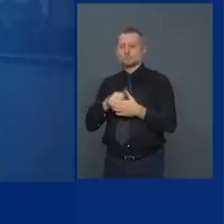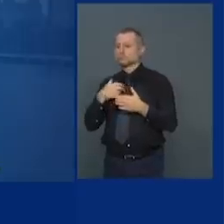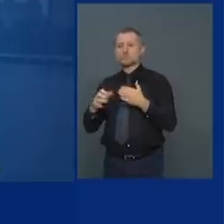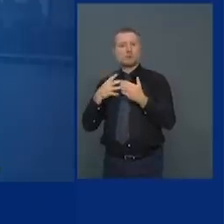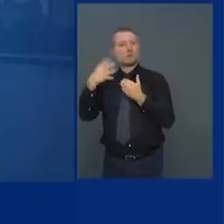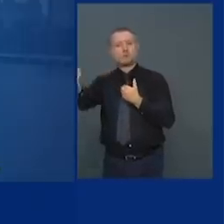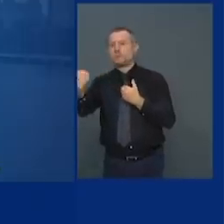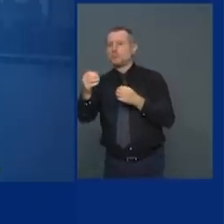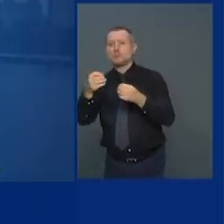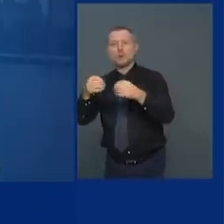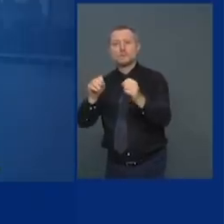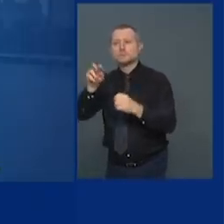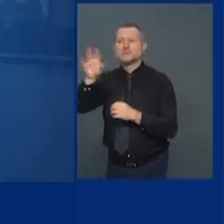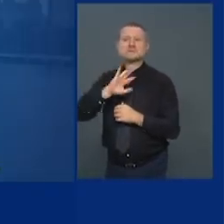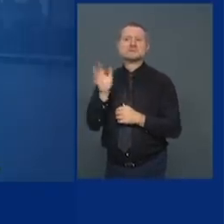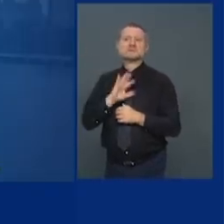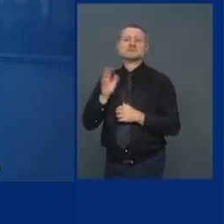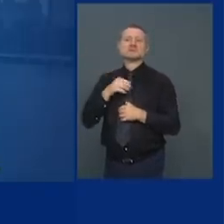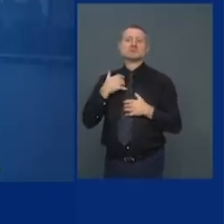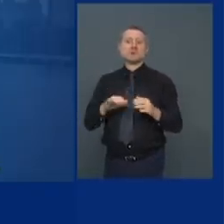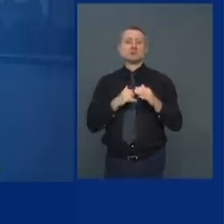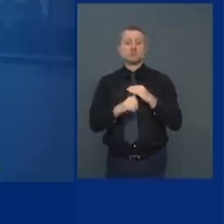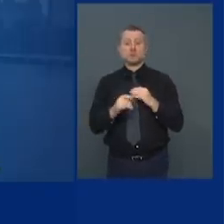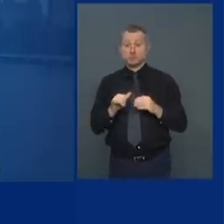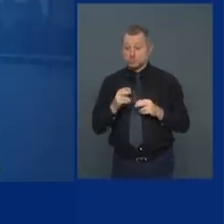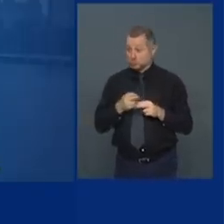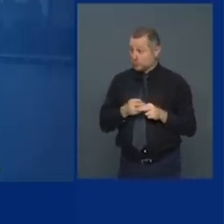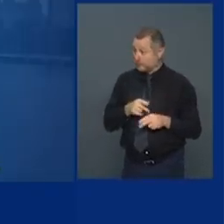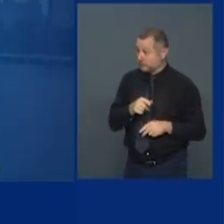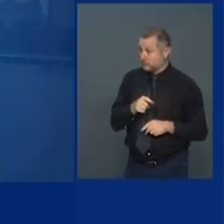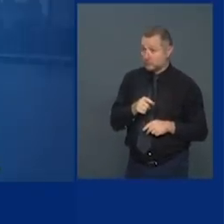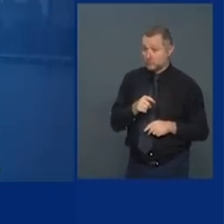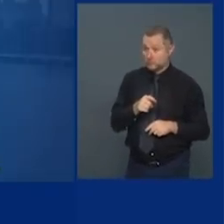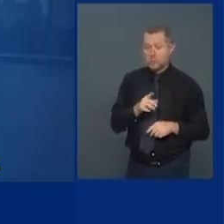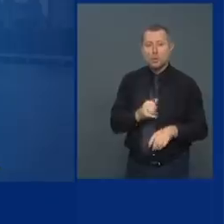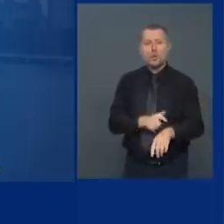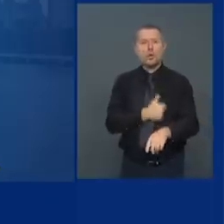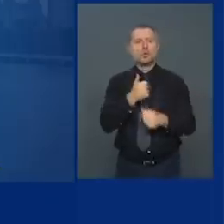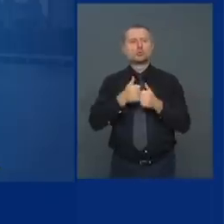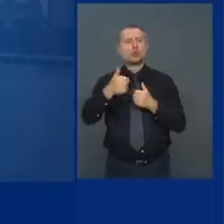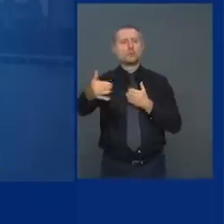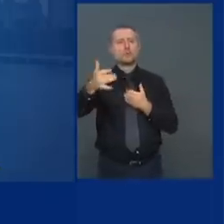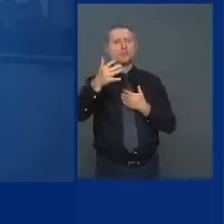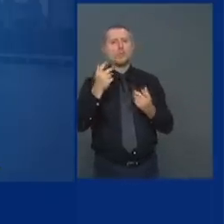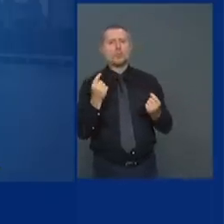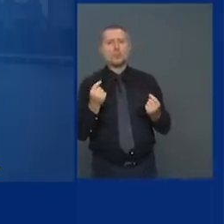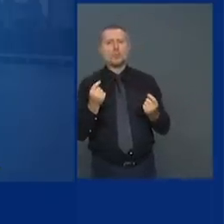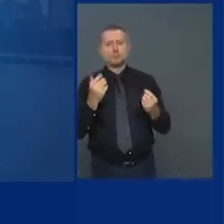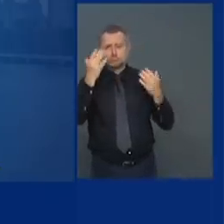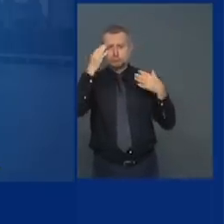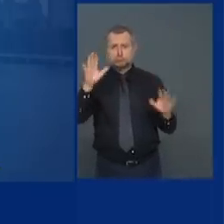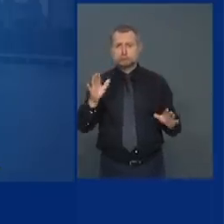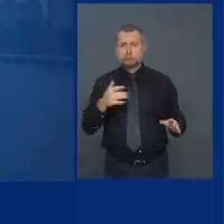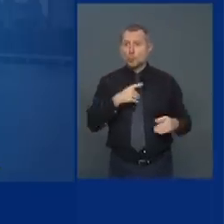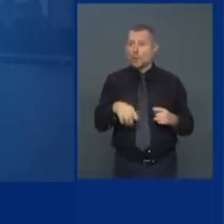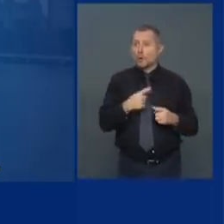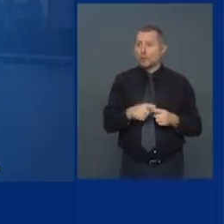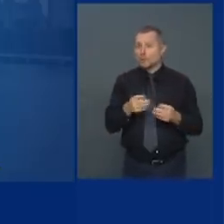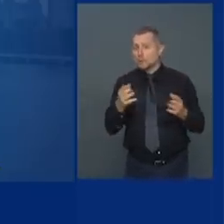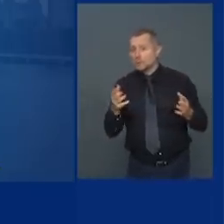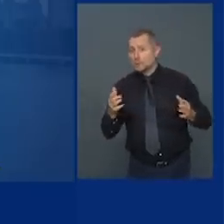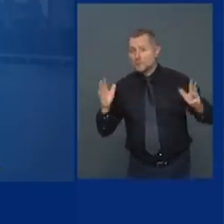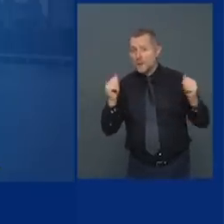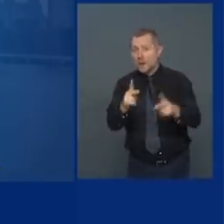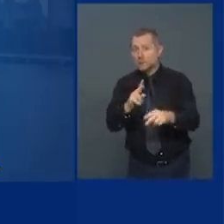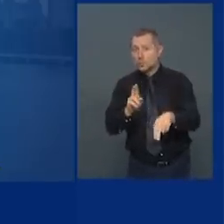places is that short term or is that long term when do they come back or have they